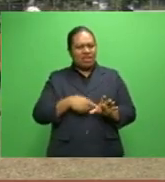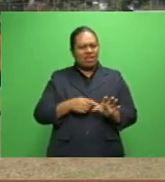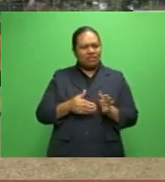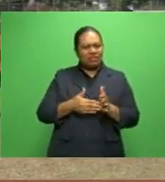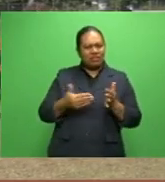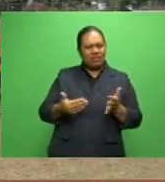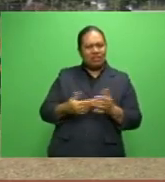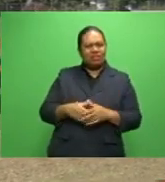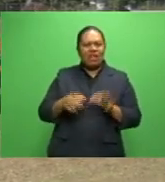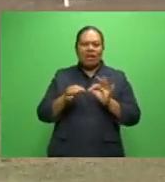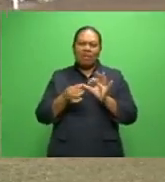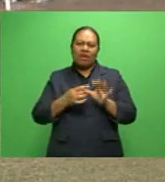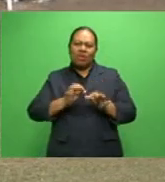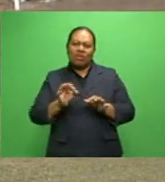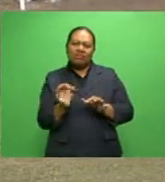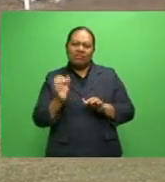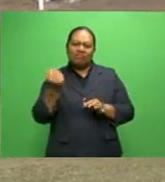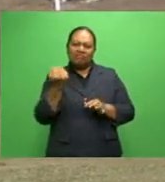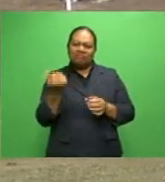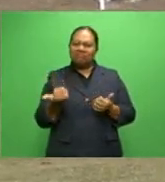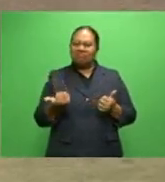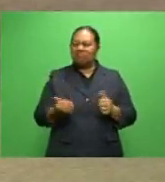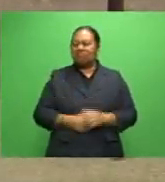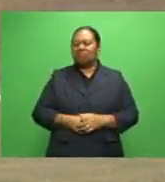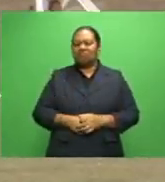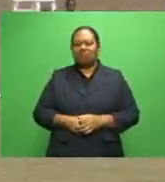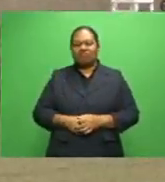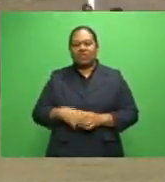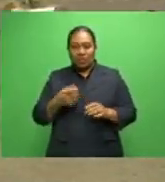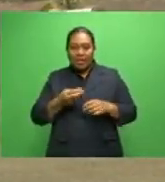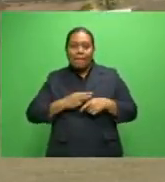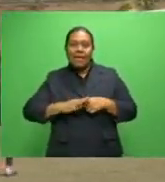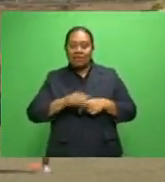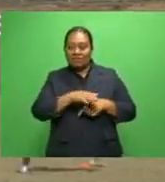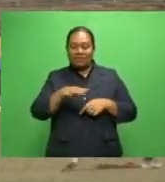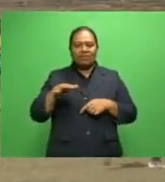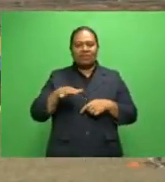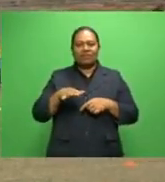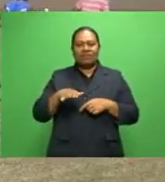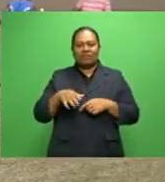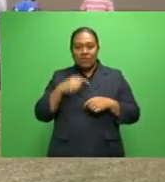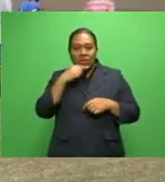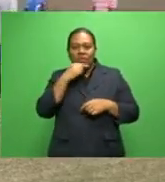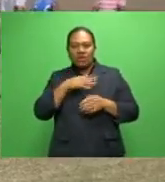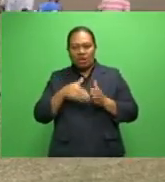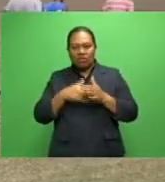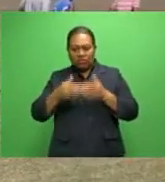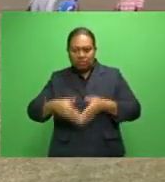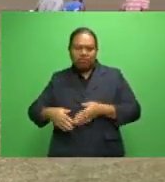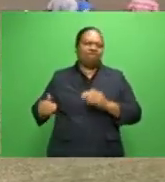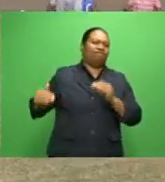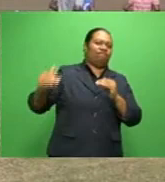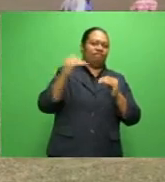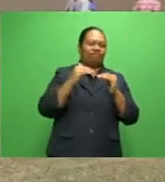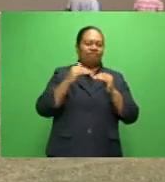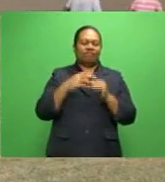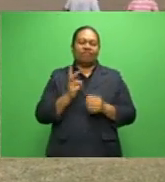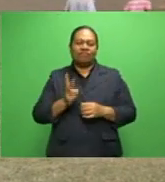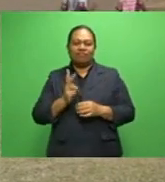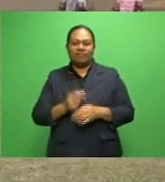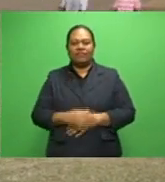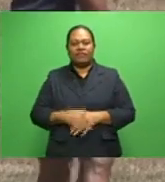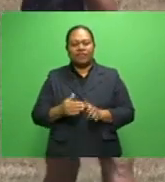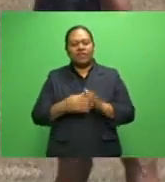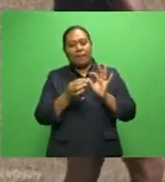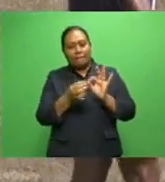hasn't won a tournament yet, and the message passed to the boys is we need to lift this cup. Despite a young side, the